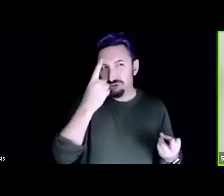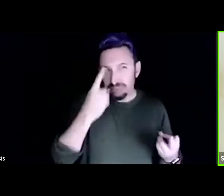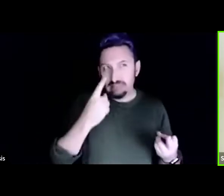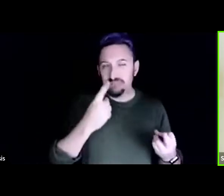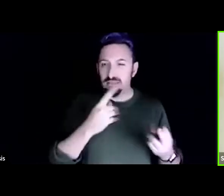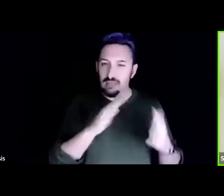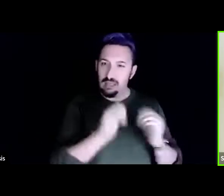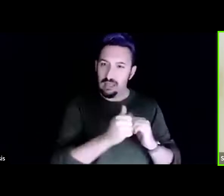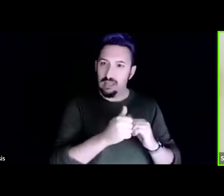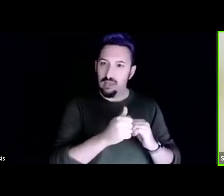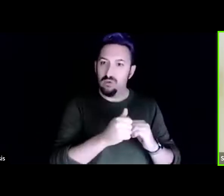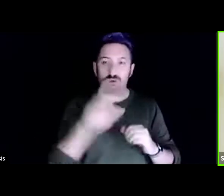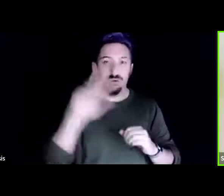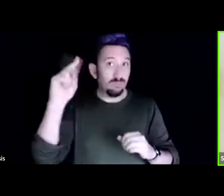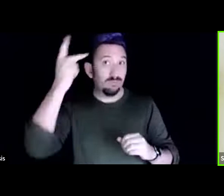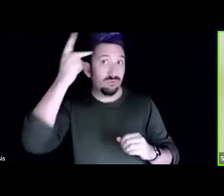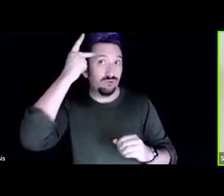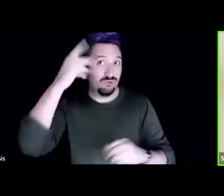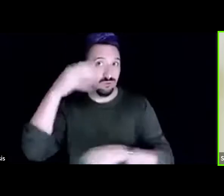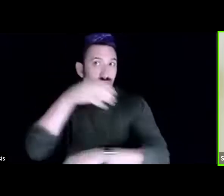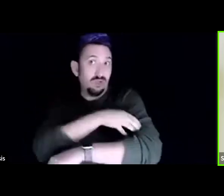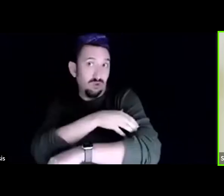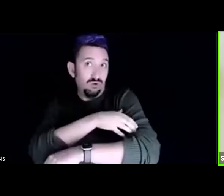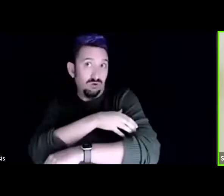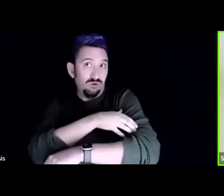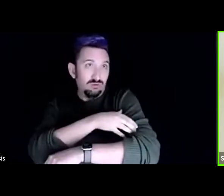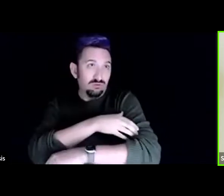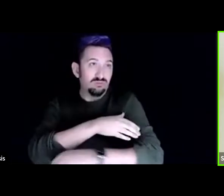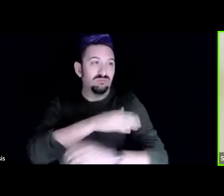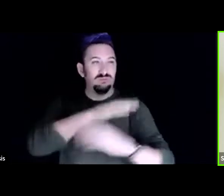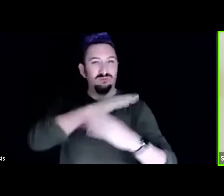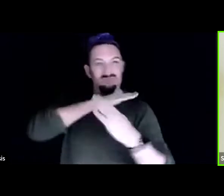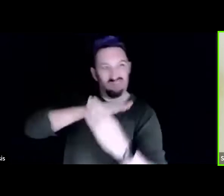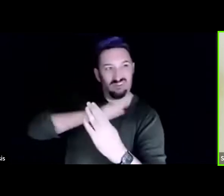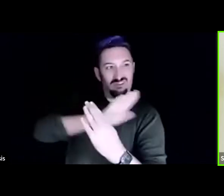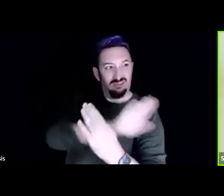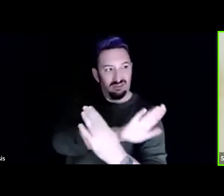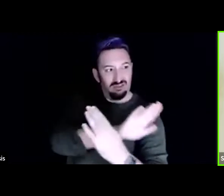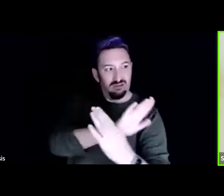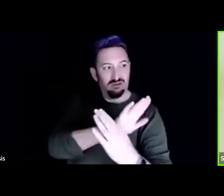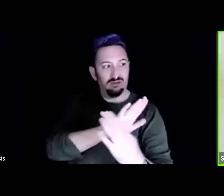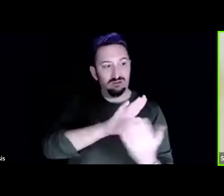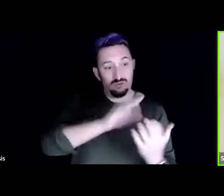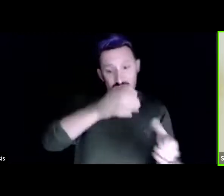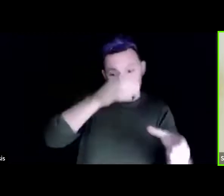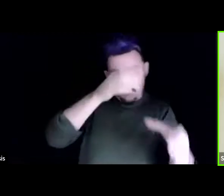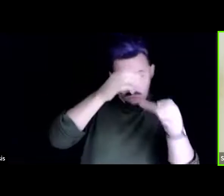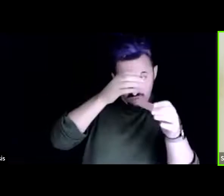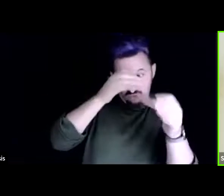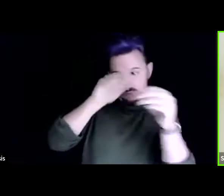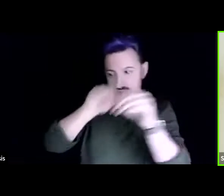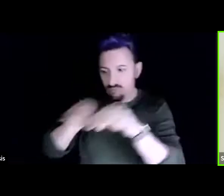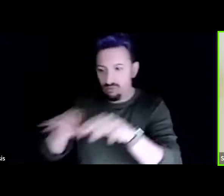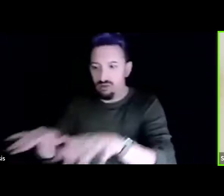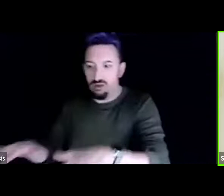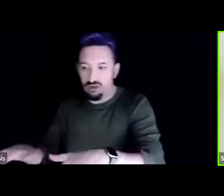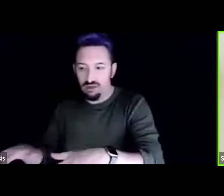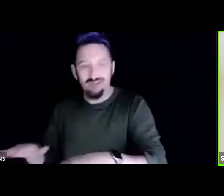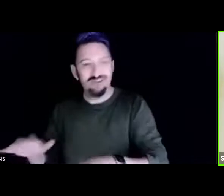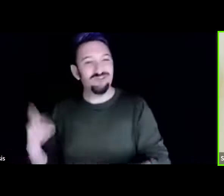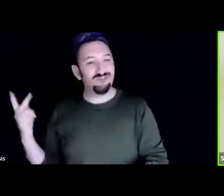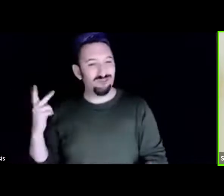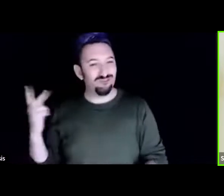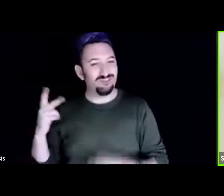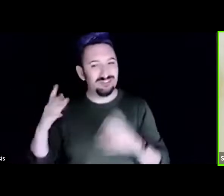into practice. So can we bring these things together? And that's how we founded Earth Activist Training. And